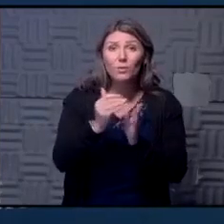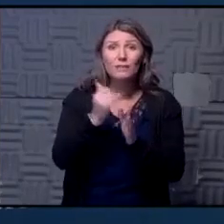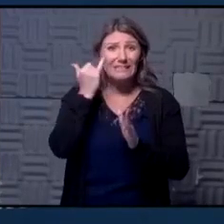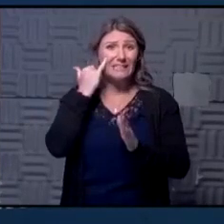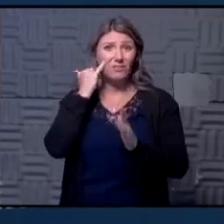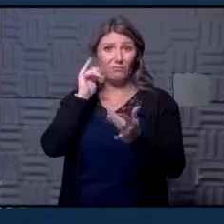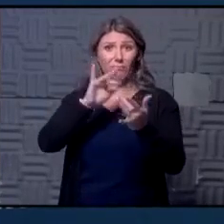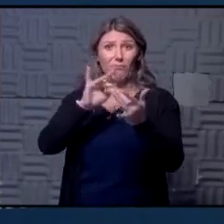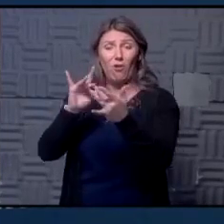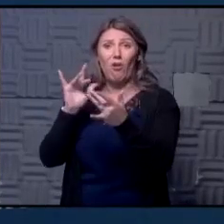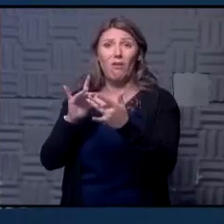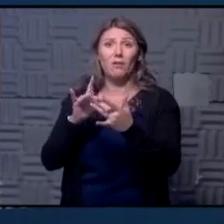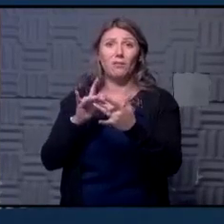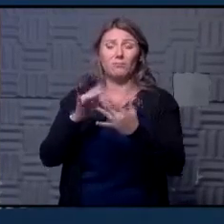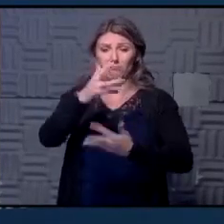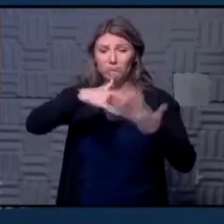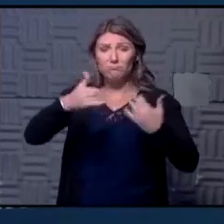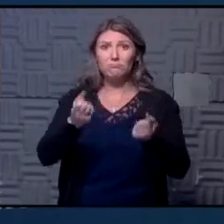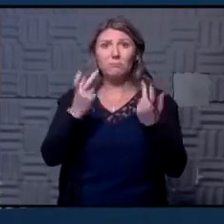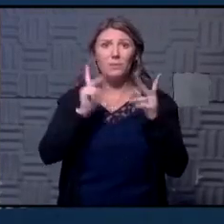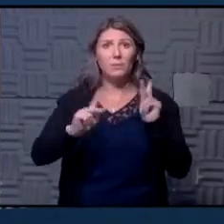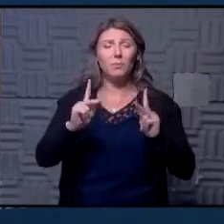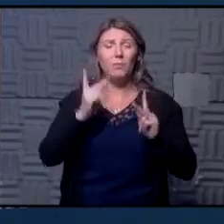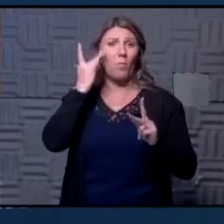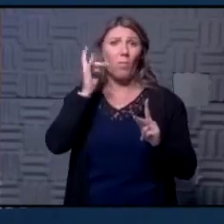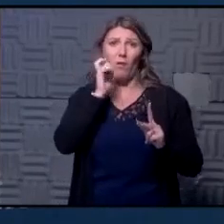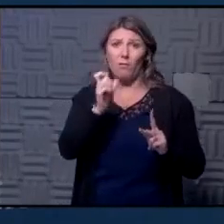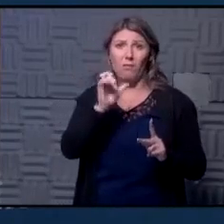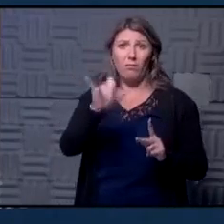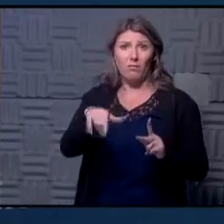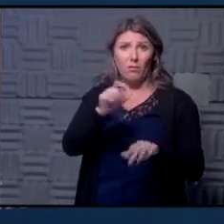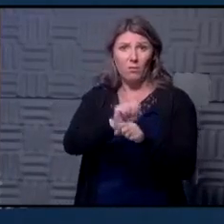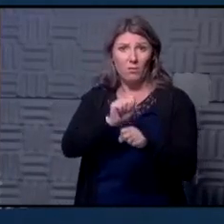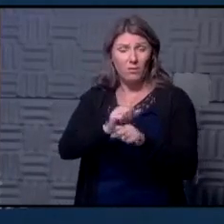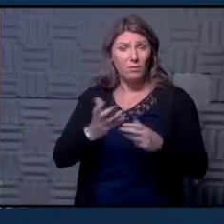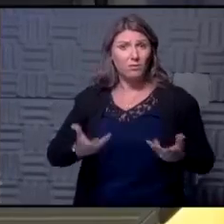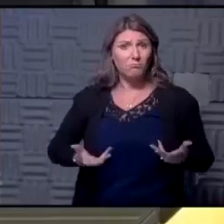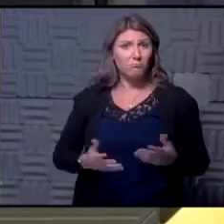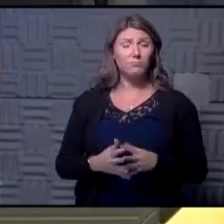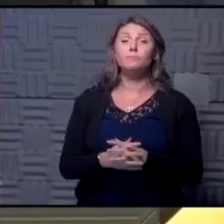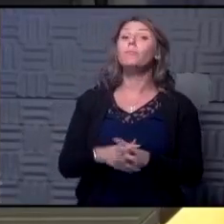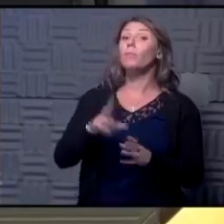contact with a lot of people why wouldn't that work Daniel